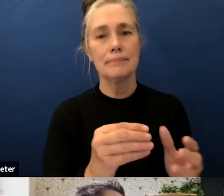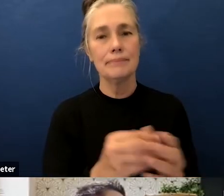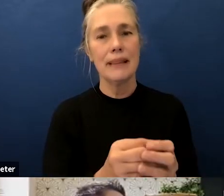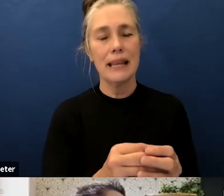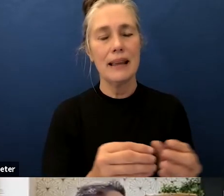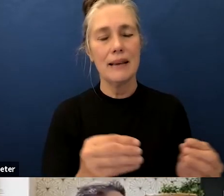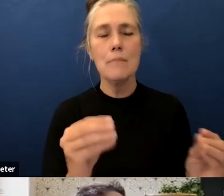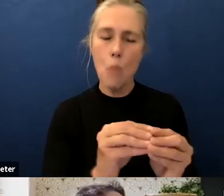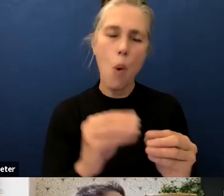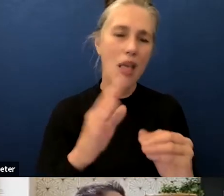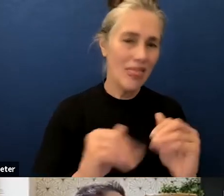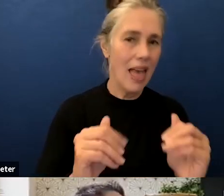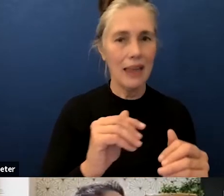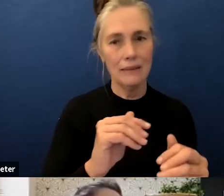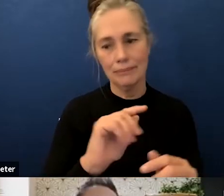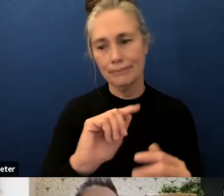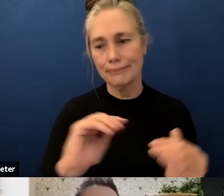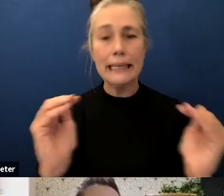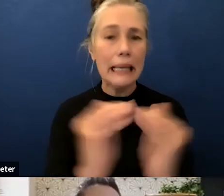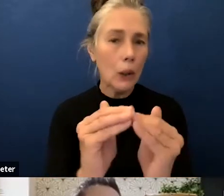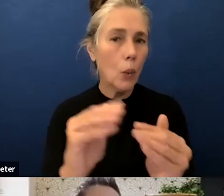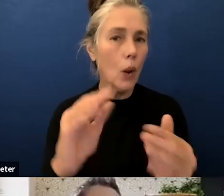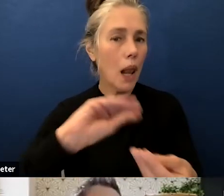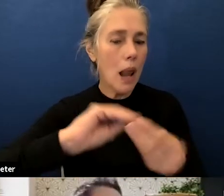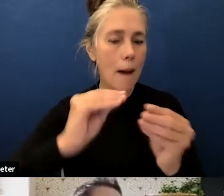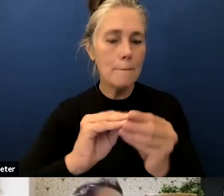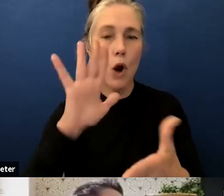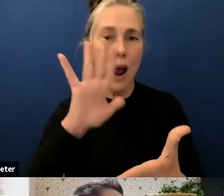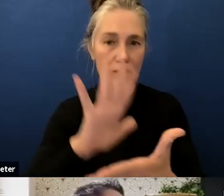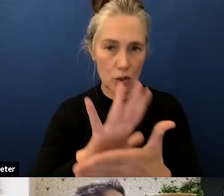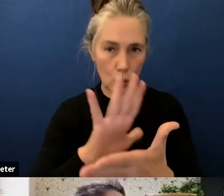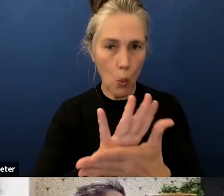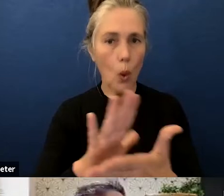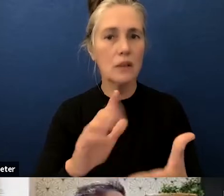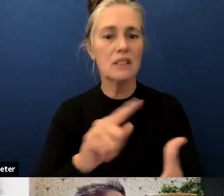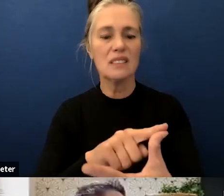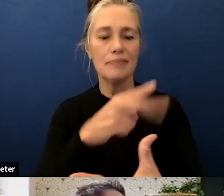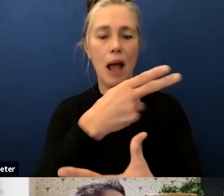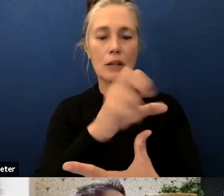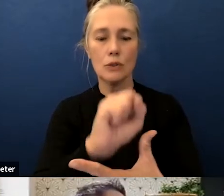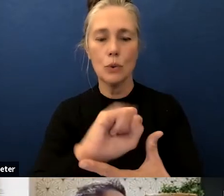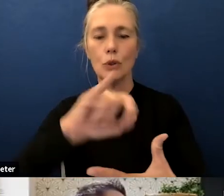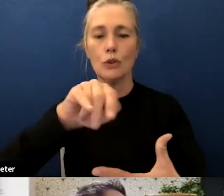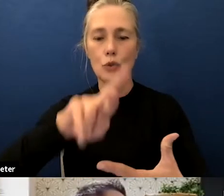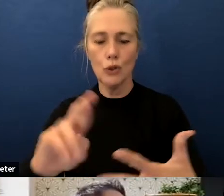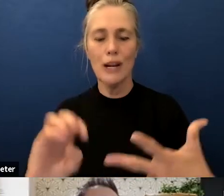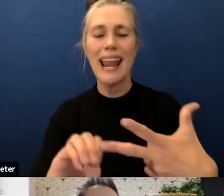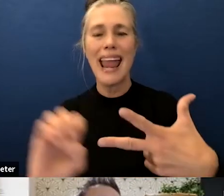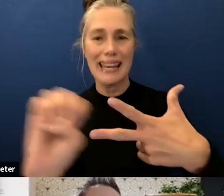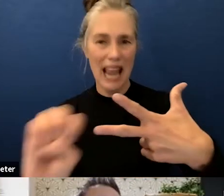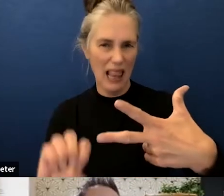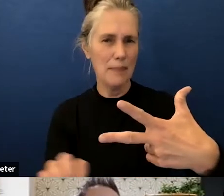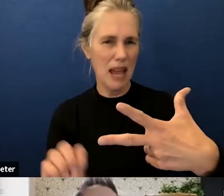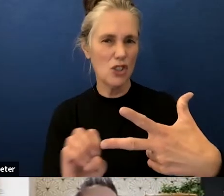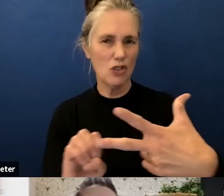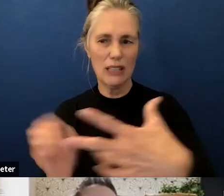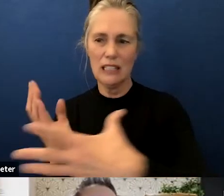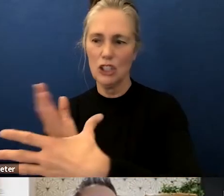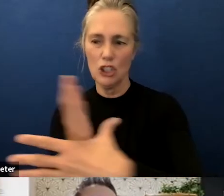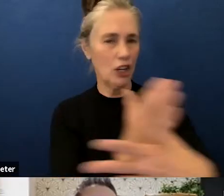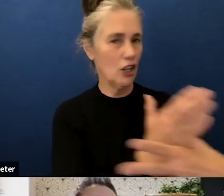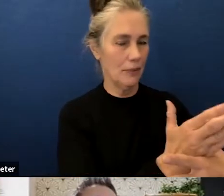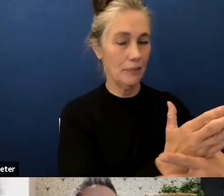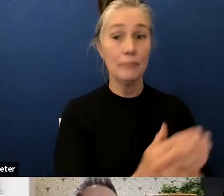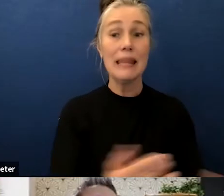you want to go forward um probably two slides or three to scenario five